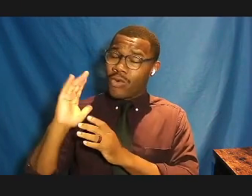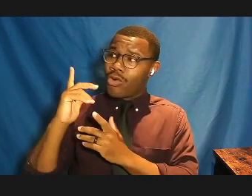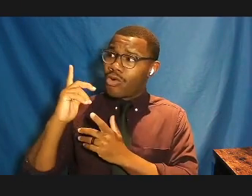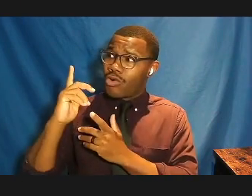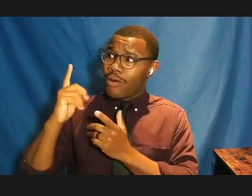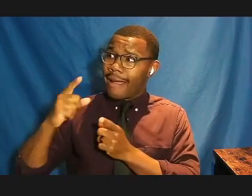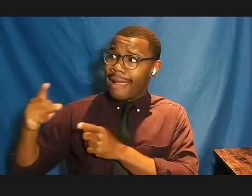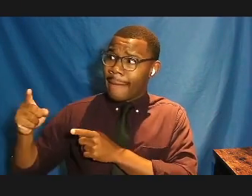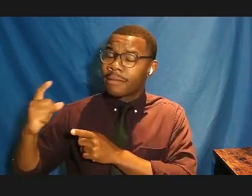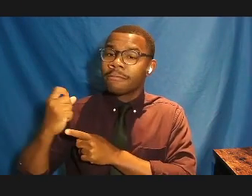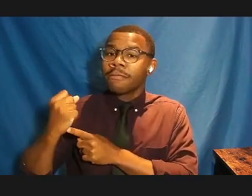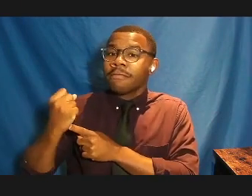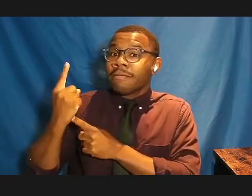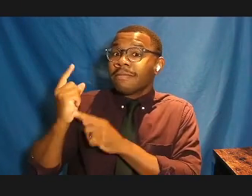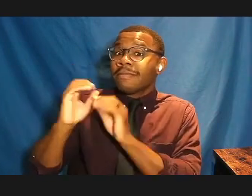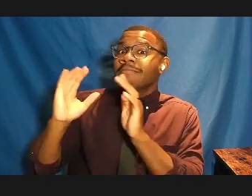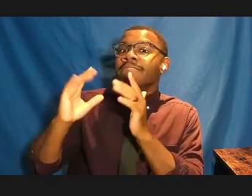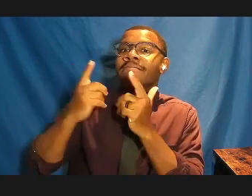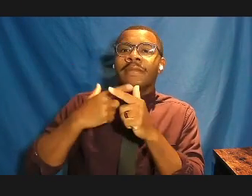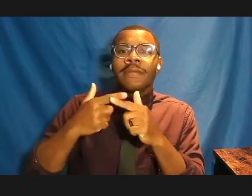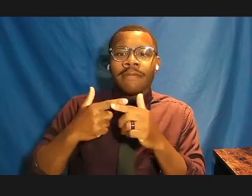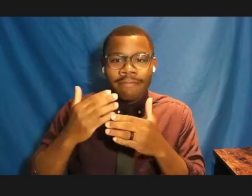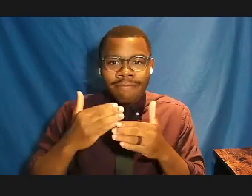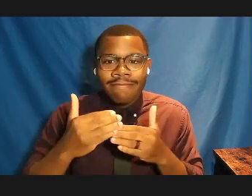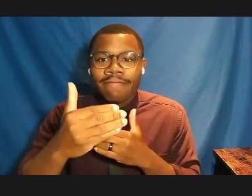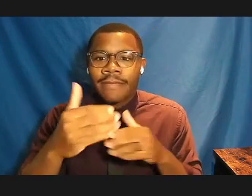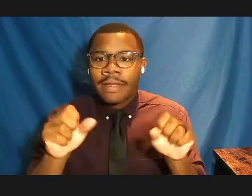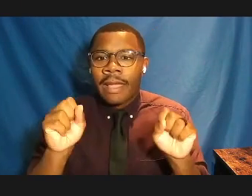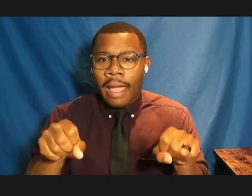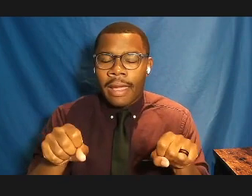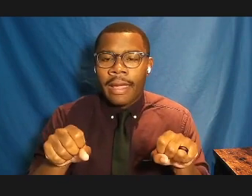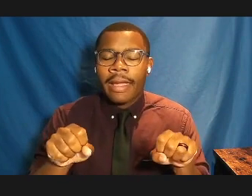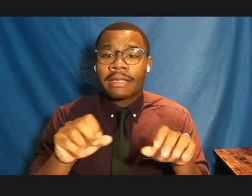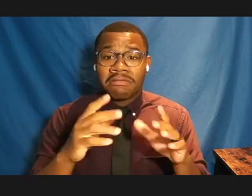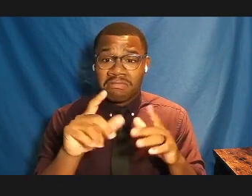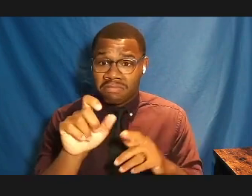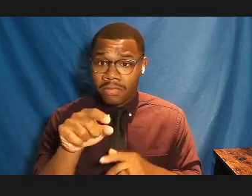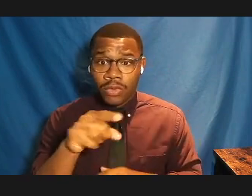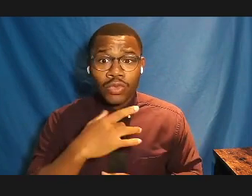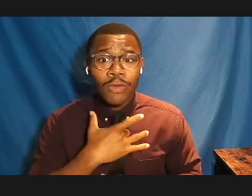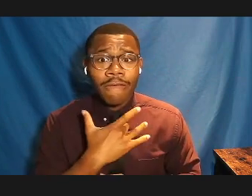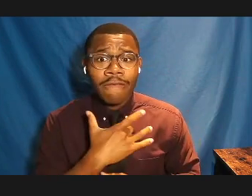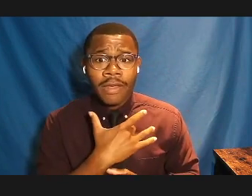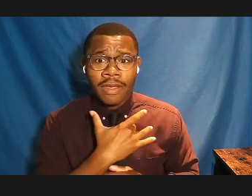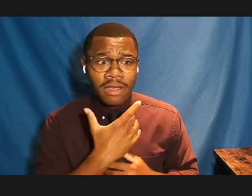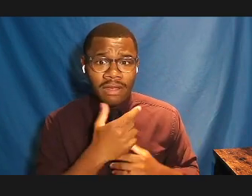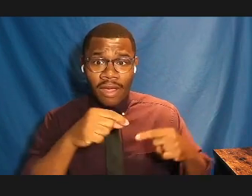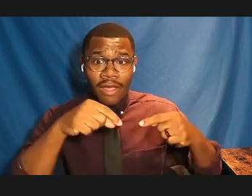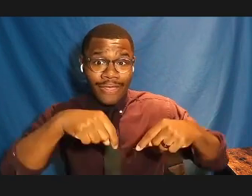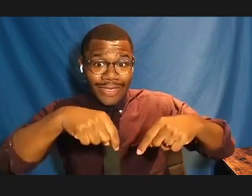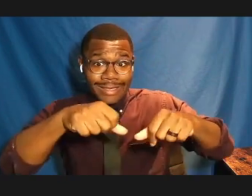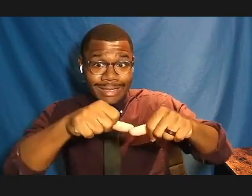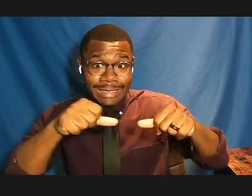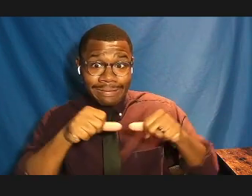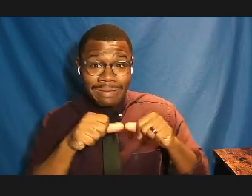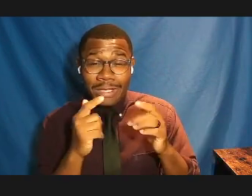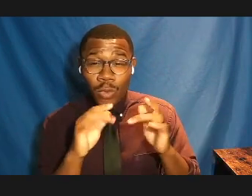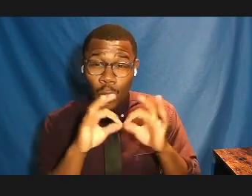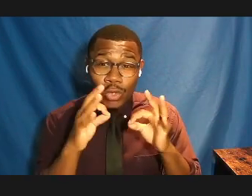anything that you feel that is worth putting into this space as we enter into this time together, please do.